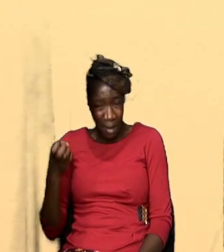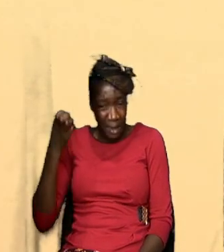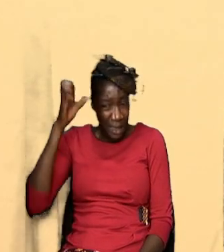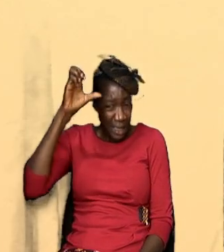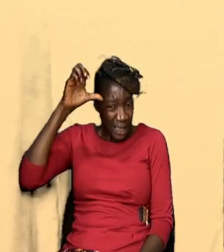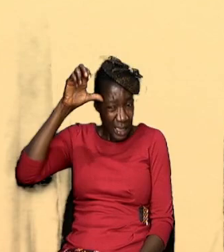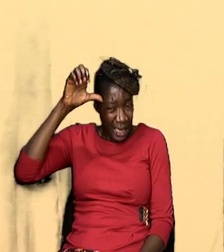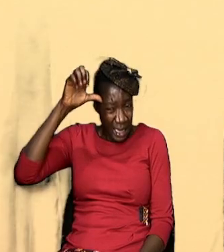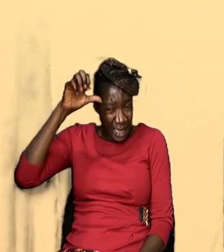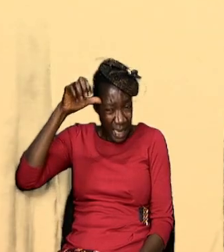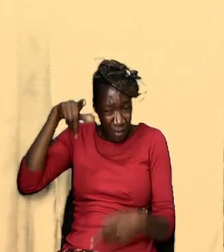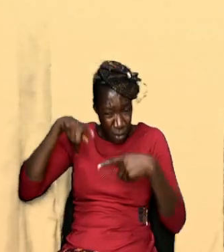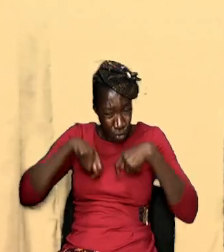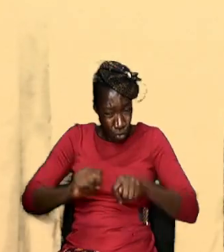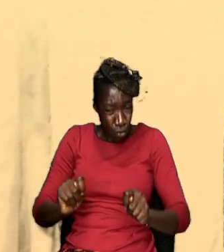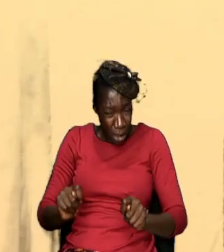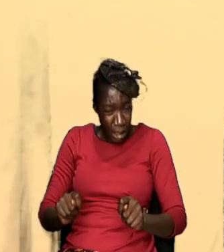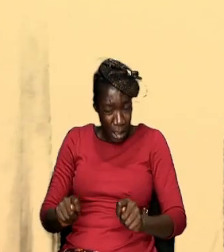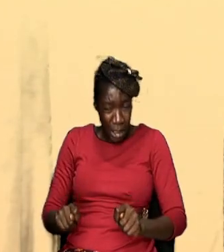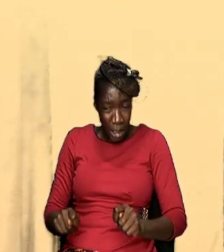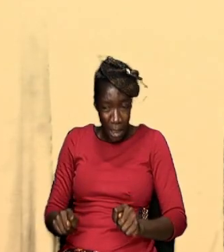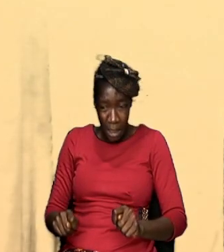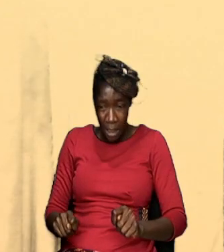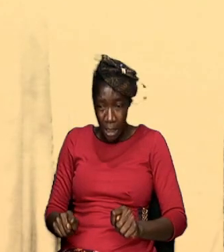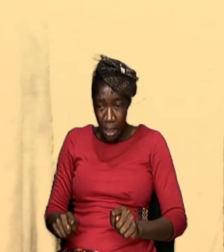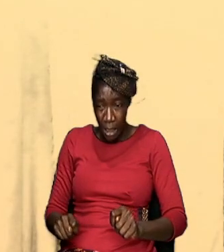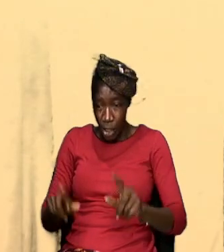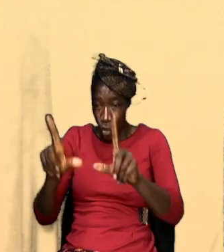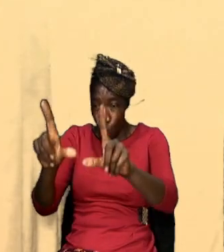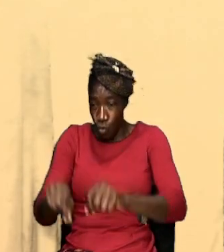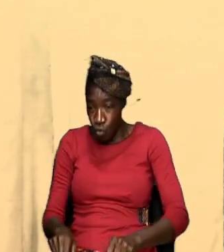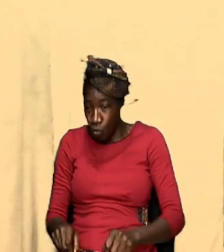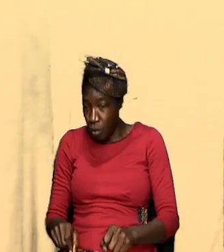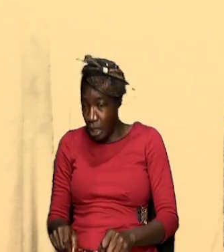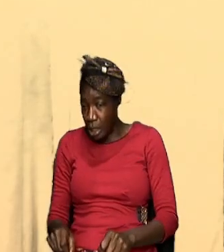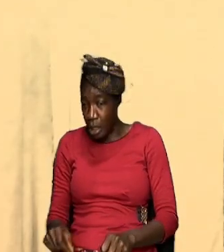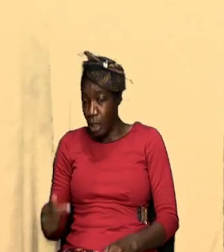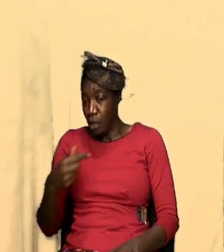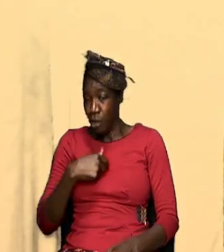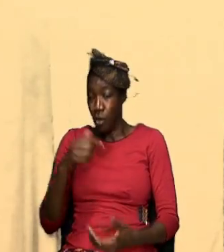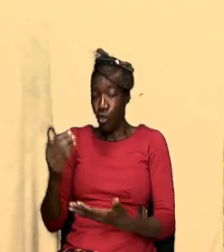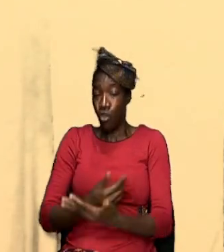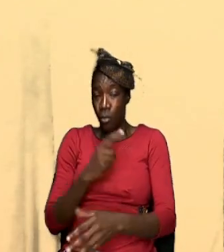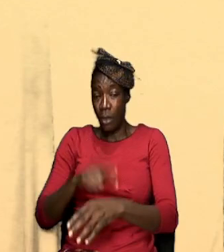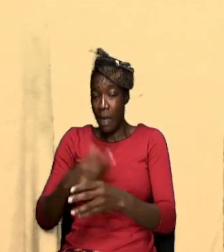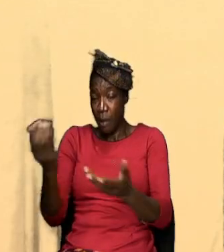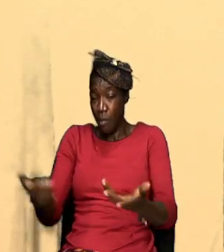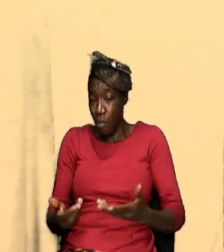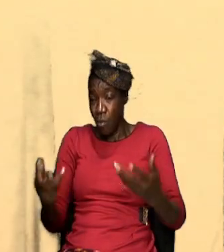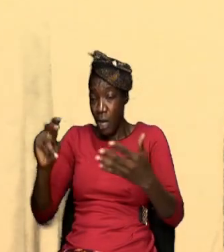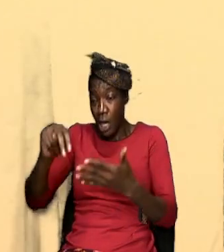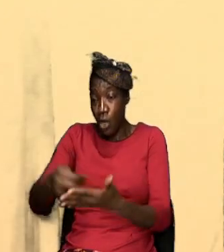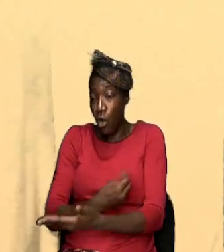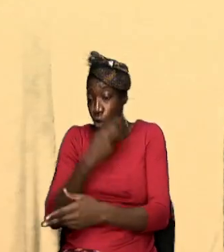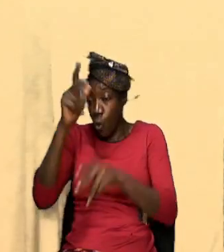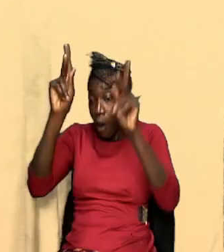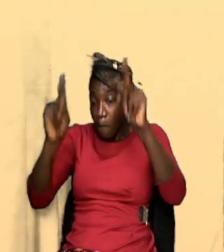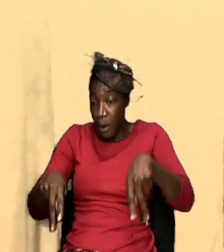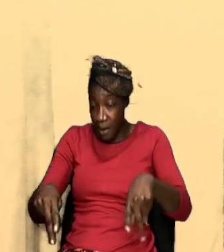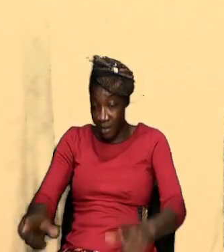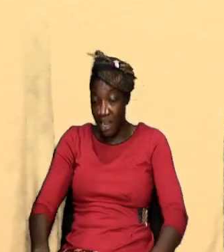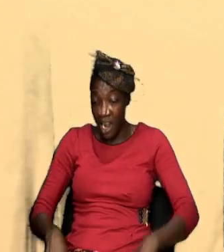to trip us up and sometimes he will bring a new person to our life out of